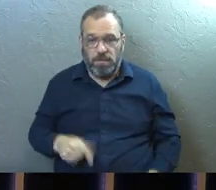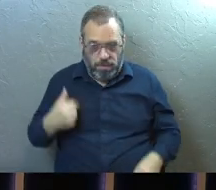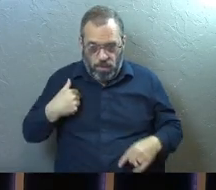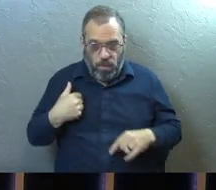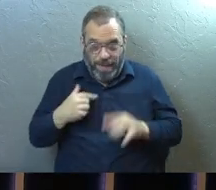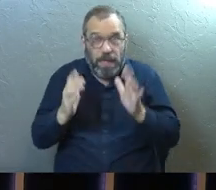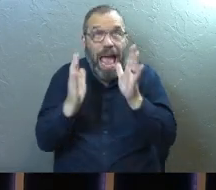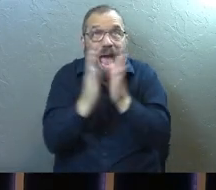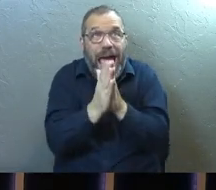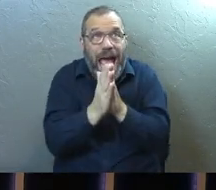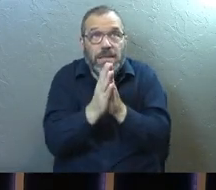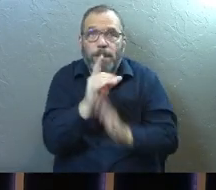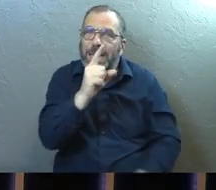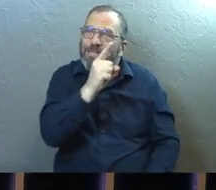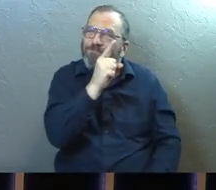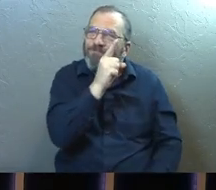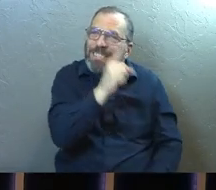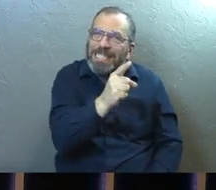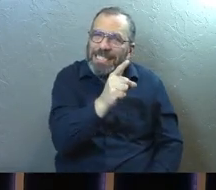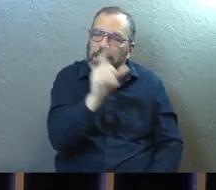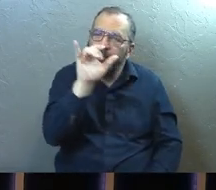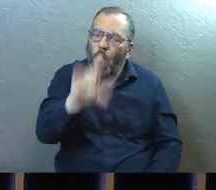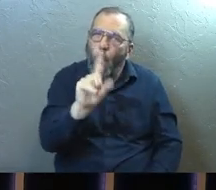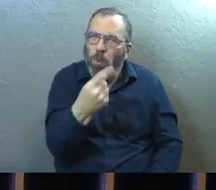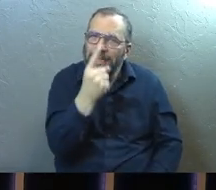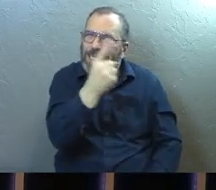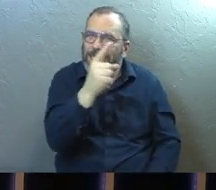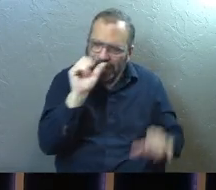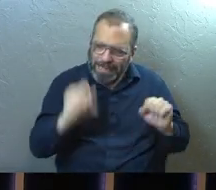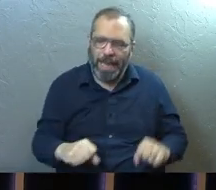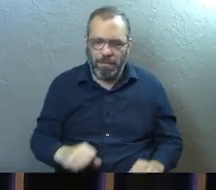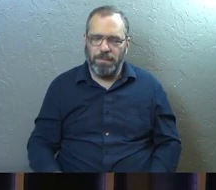We can ask, but he's got to do it. Yes?